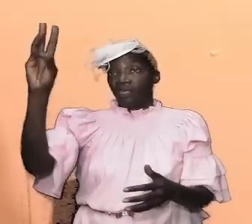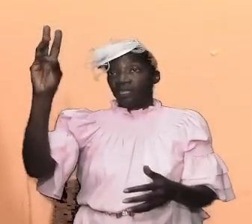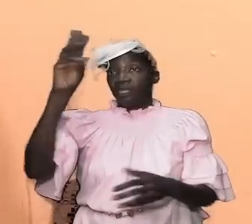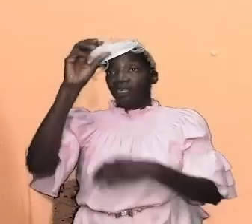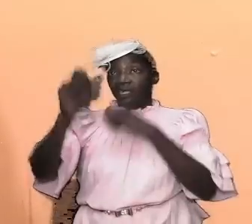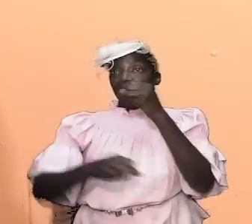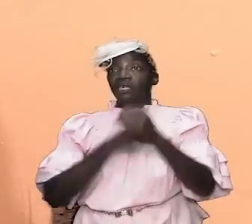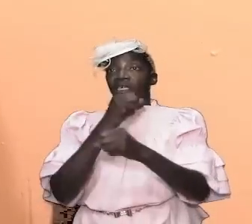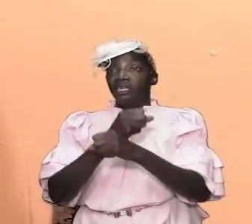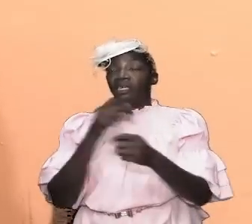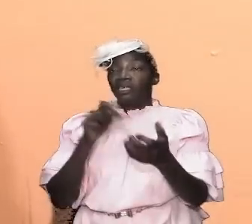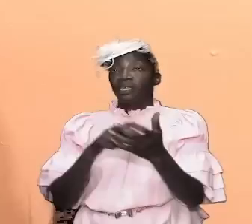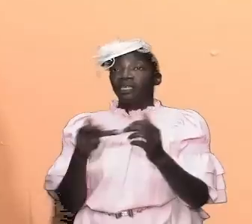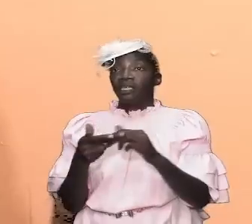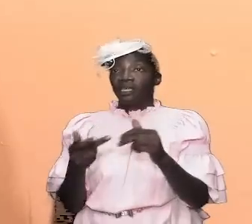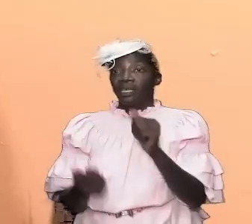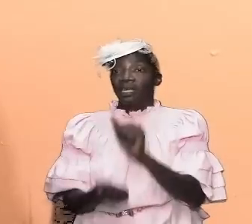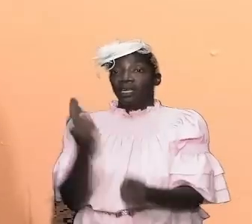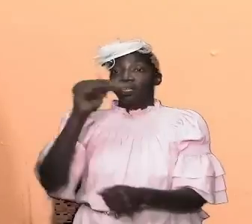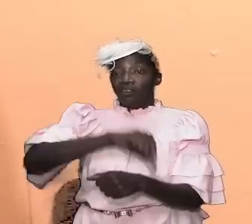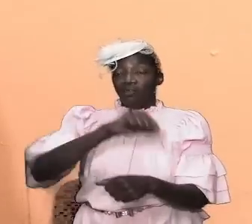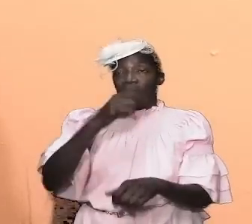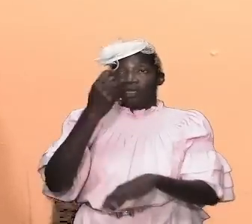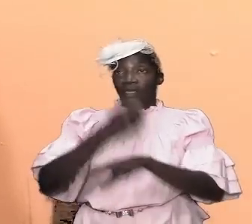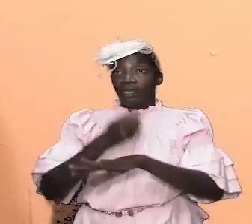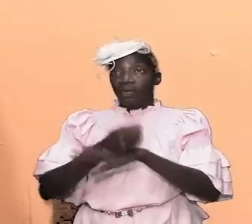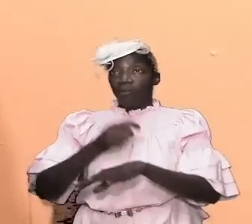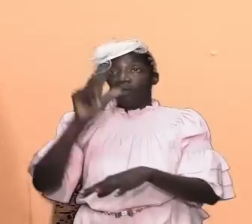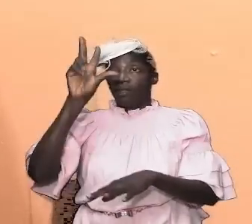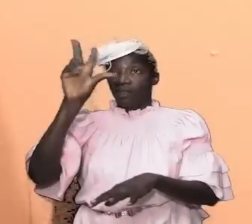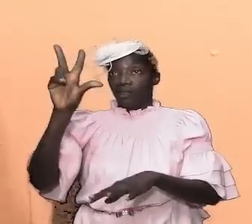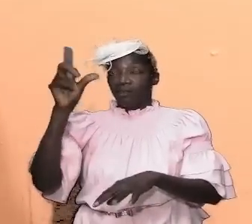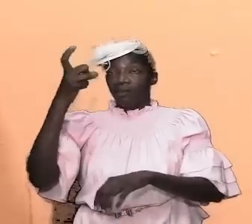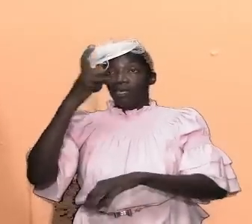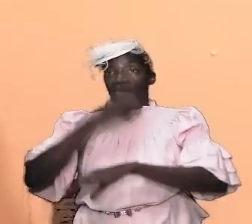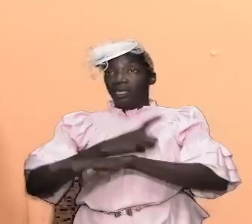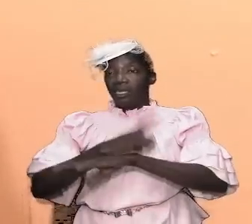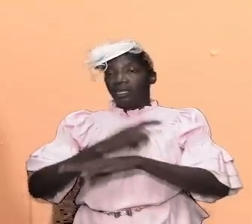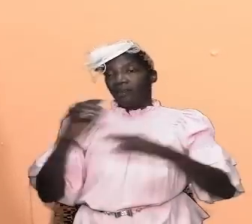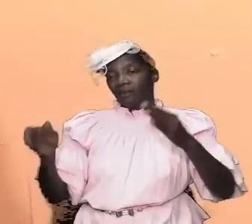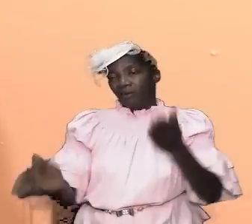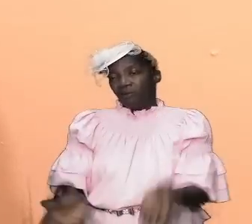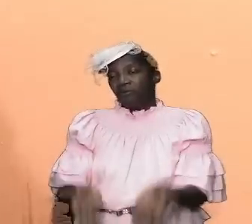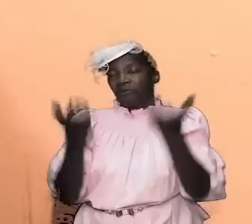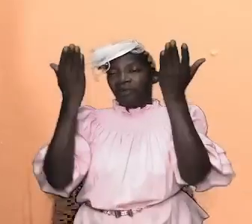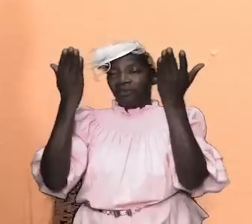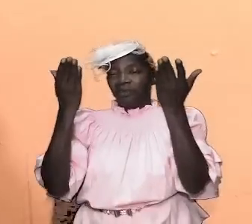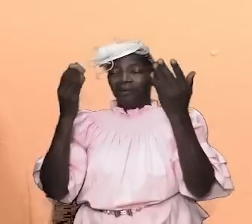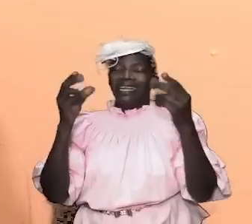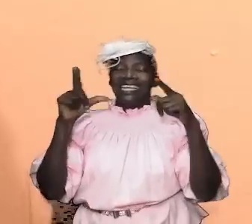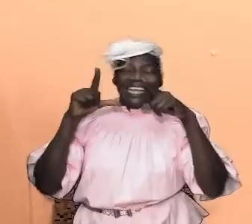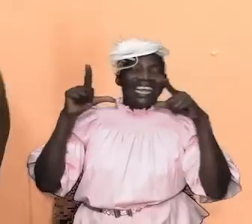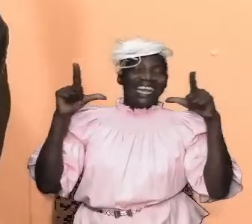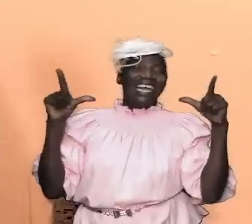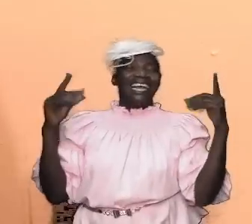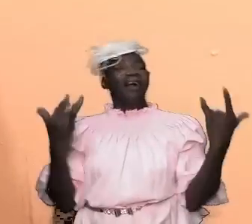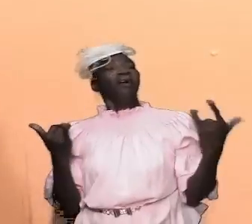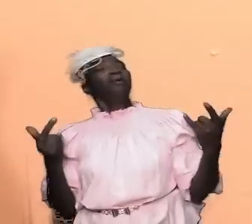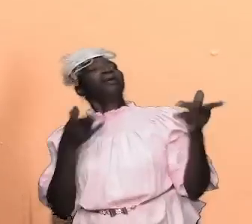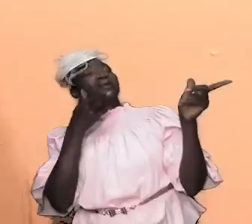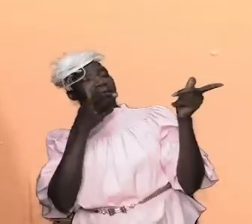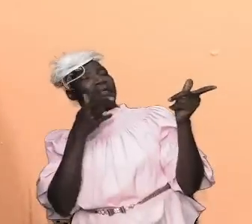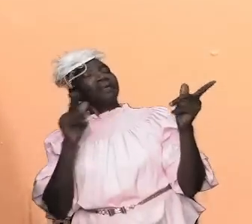that's why jesus said destroy this temple and in three days i'll up and they laugh at him and say how can you raise up 40 and six years was this in